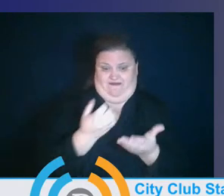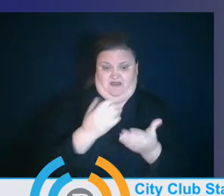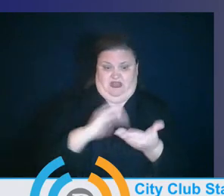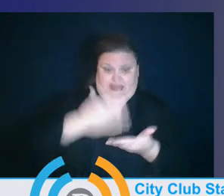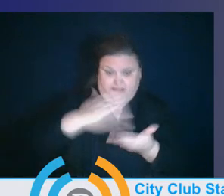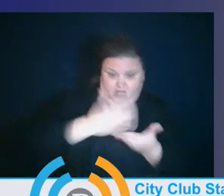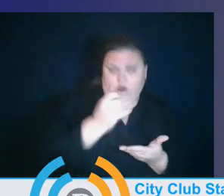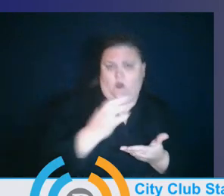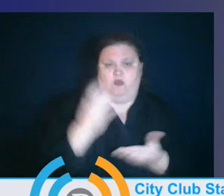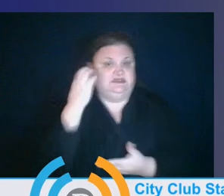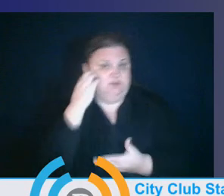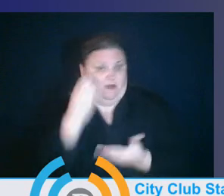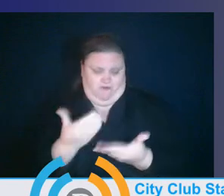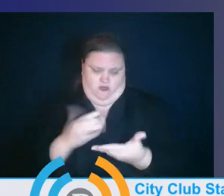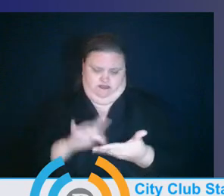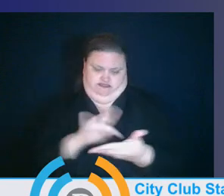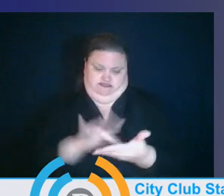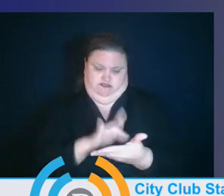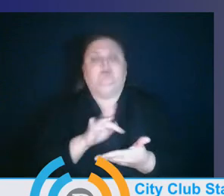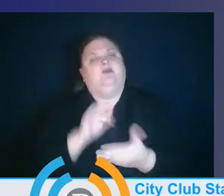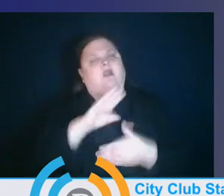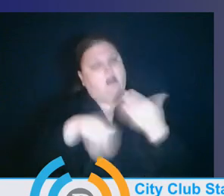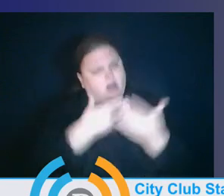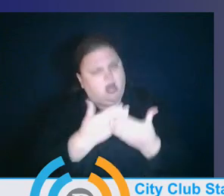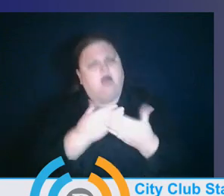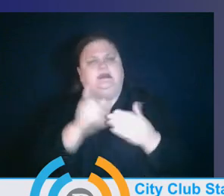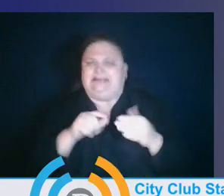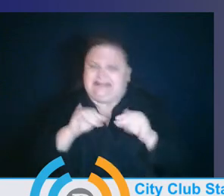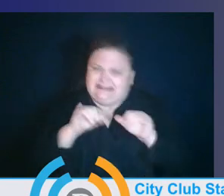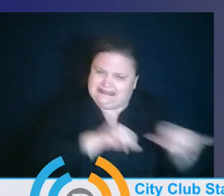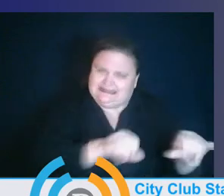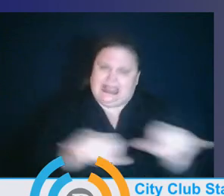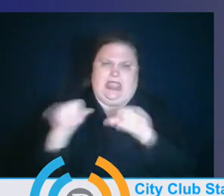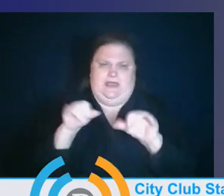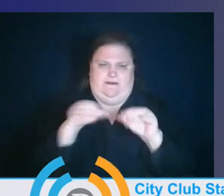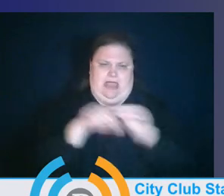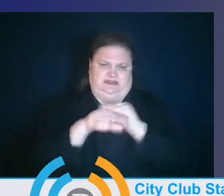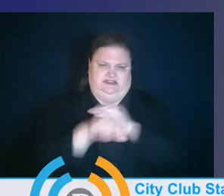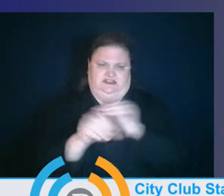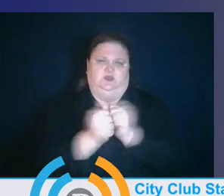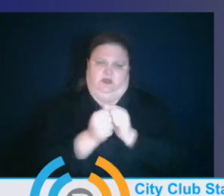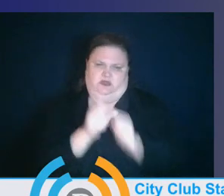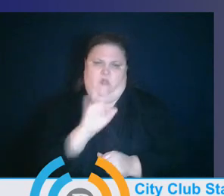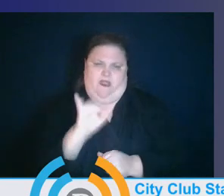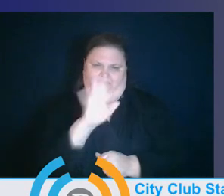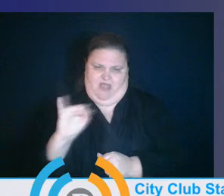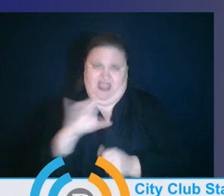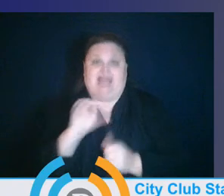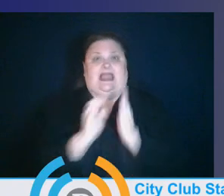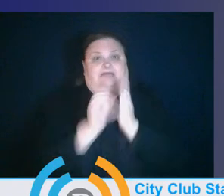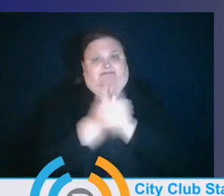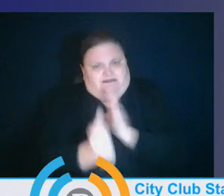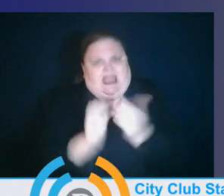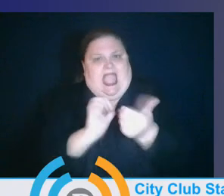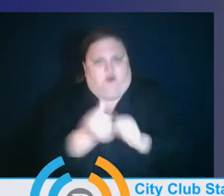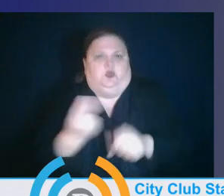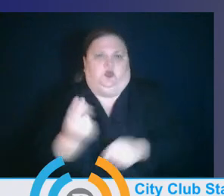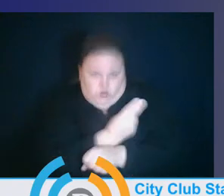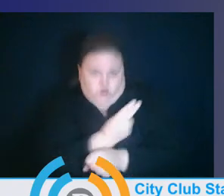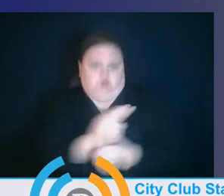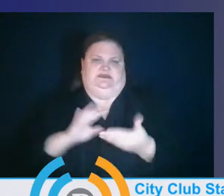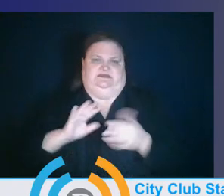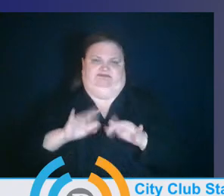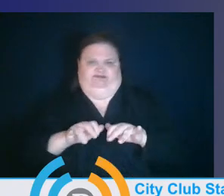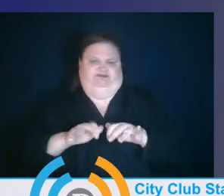All students need to have the same access to Wi-Fi, thus the ability to use the device as well. Well